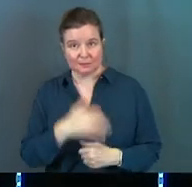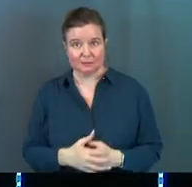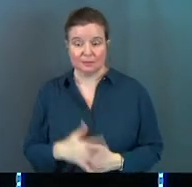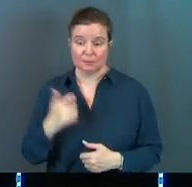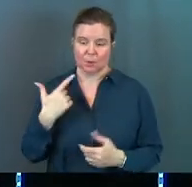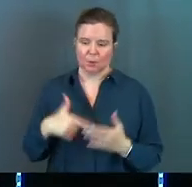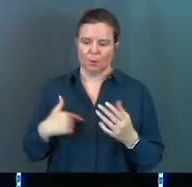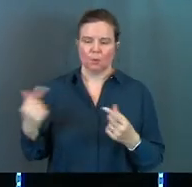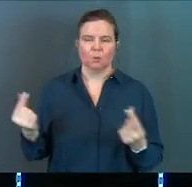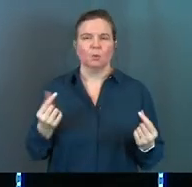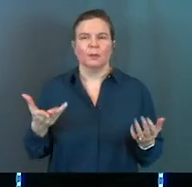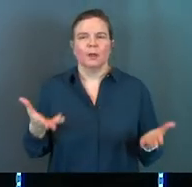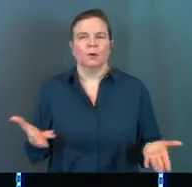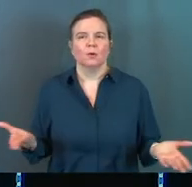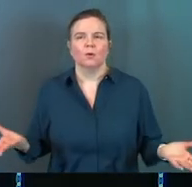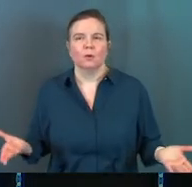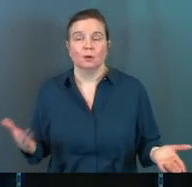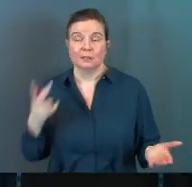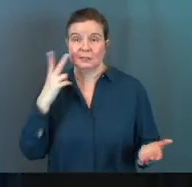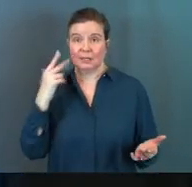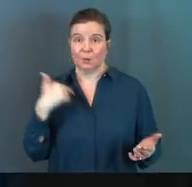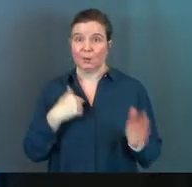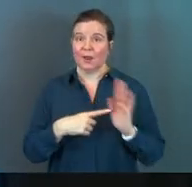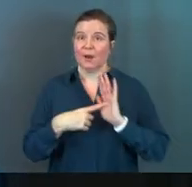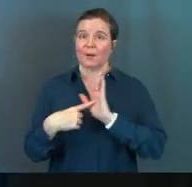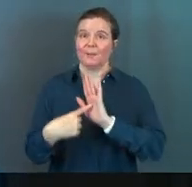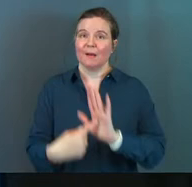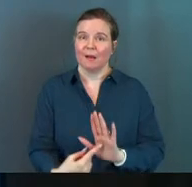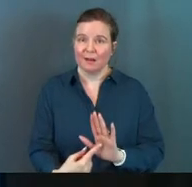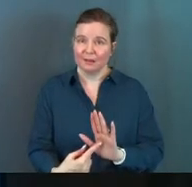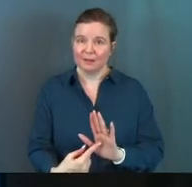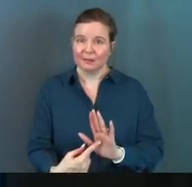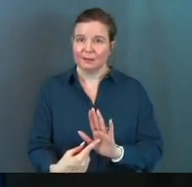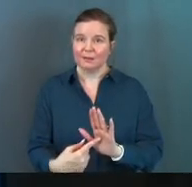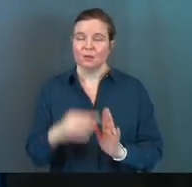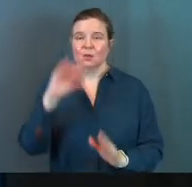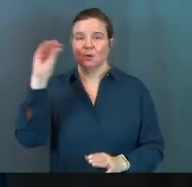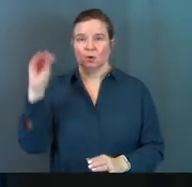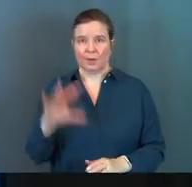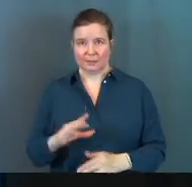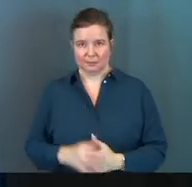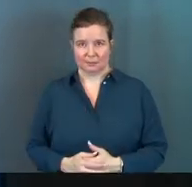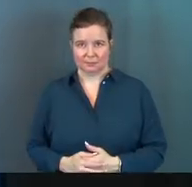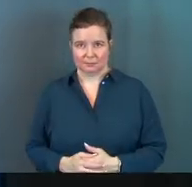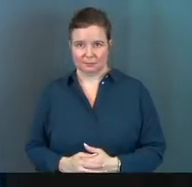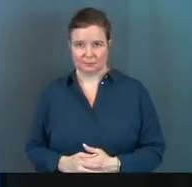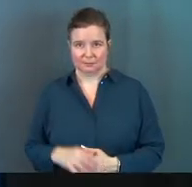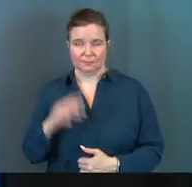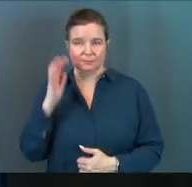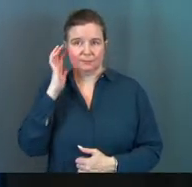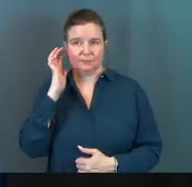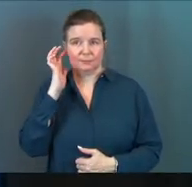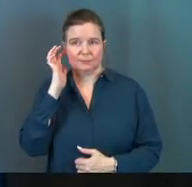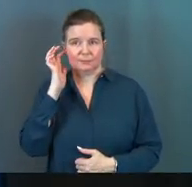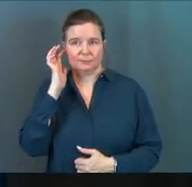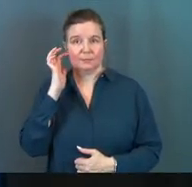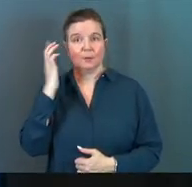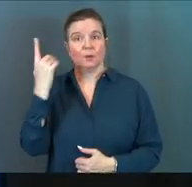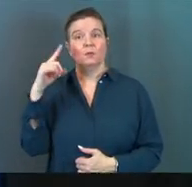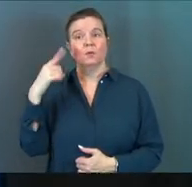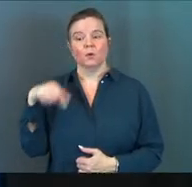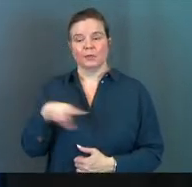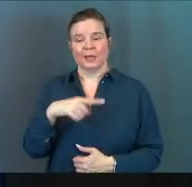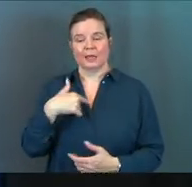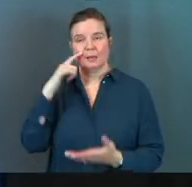Because what are we doing there? See, we're modeling grace. So that they might